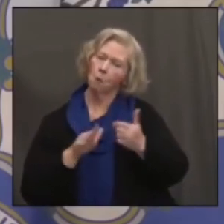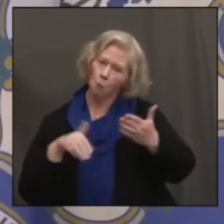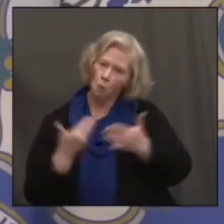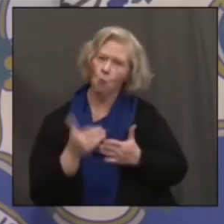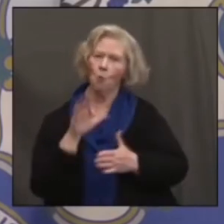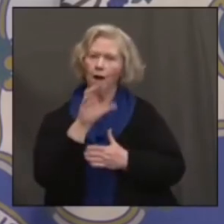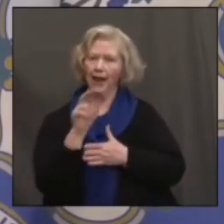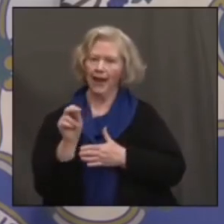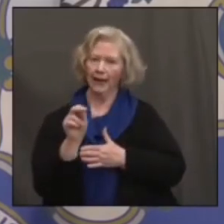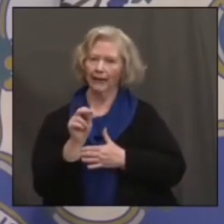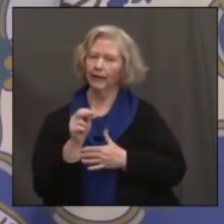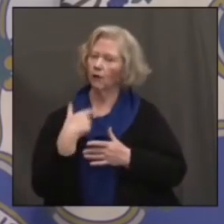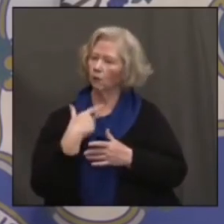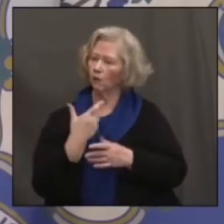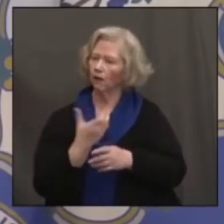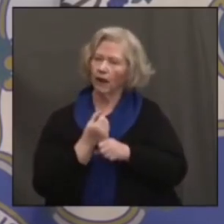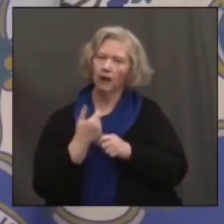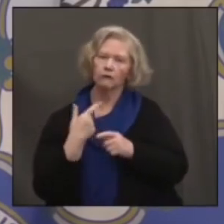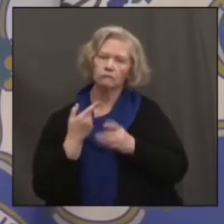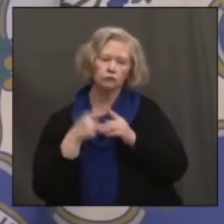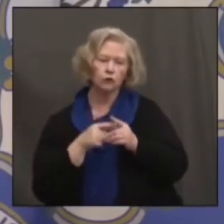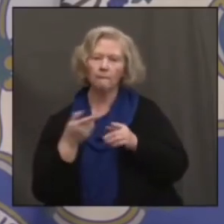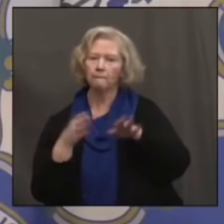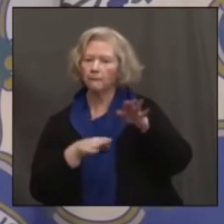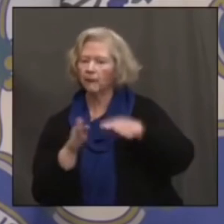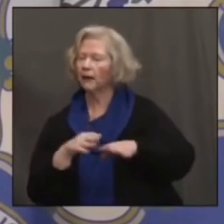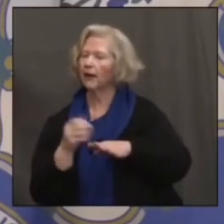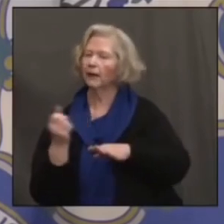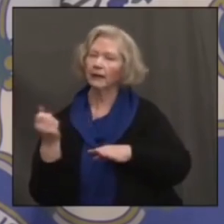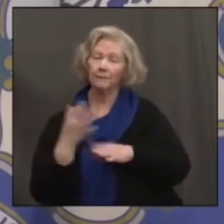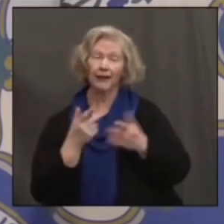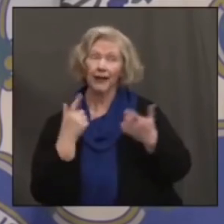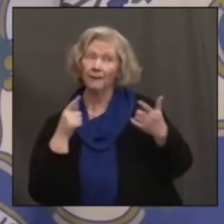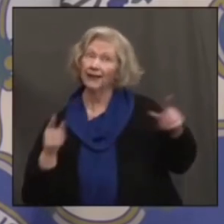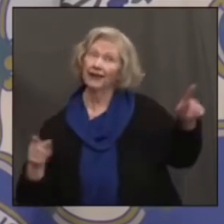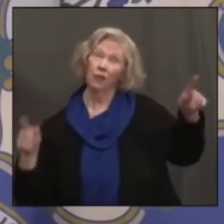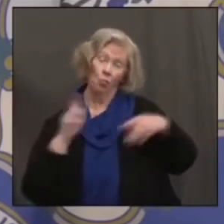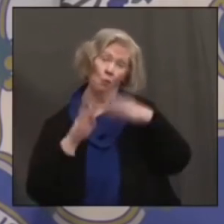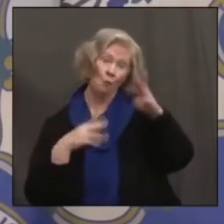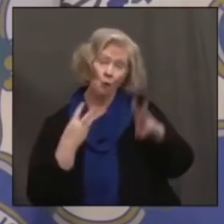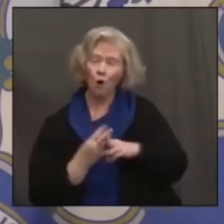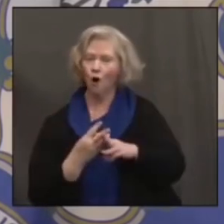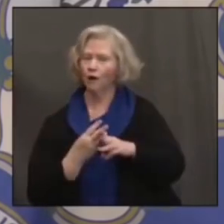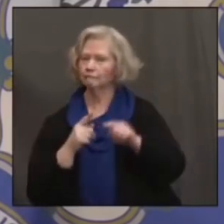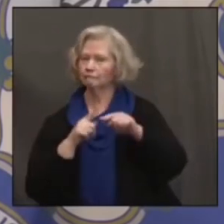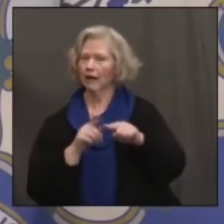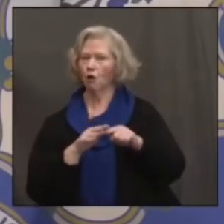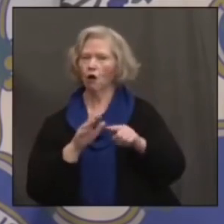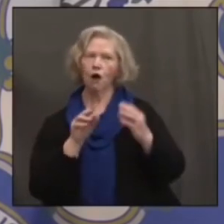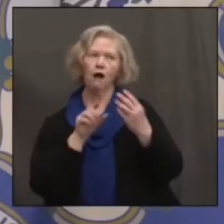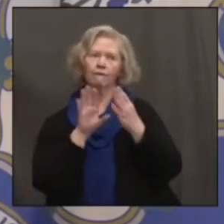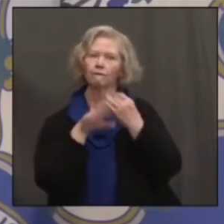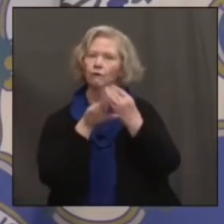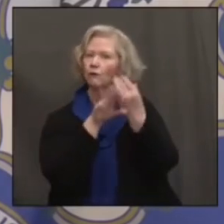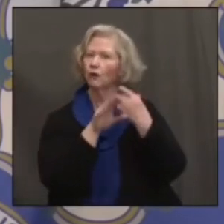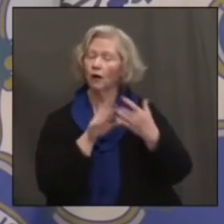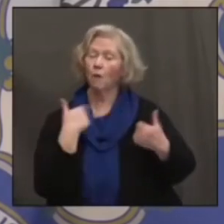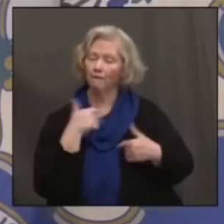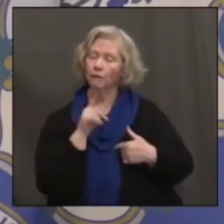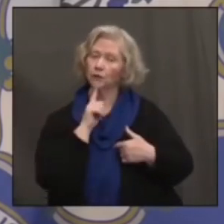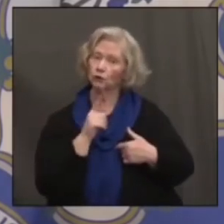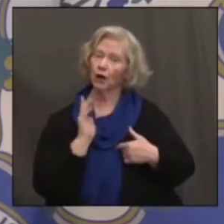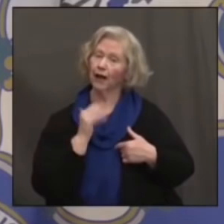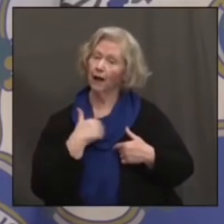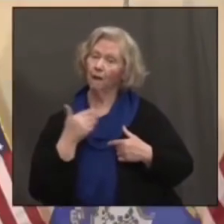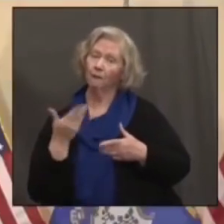and gaming and sports betting into the 21st century. Look, the world is going virtual. And we've got to make sure that our gaming competes there as well.